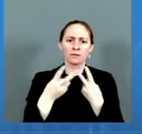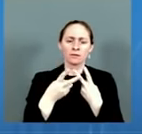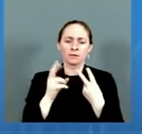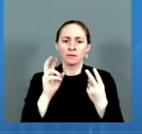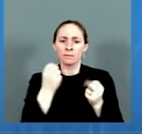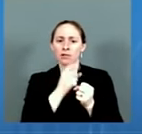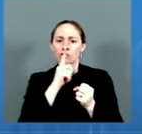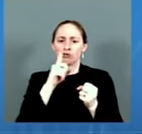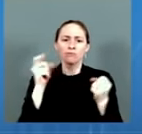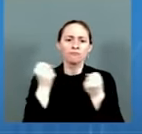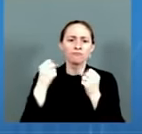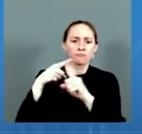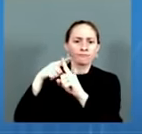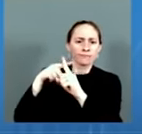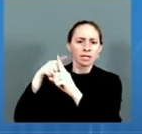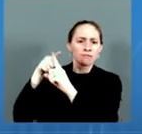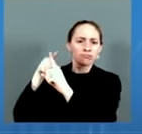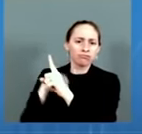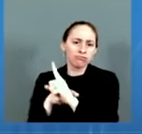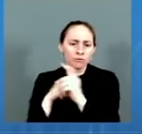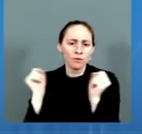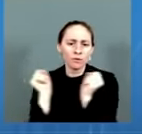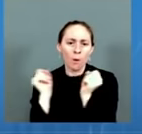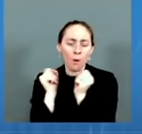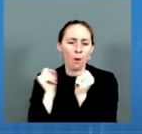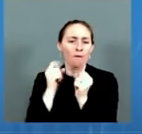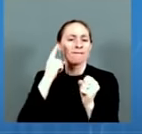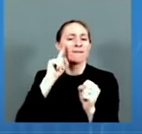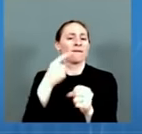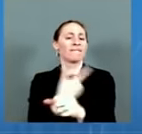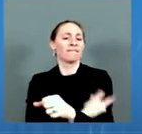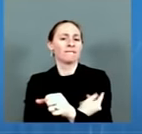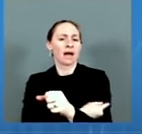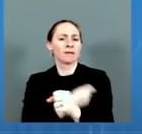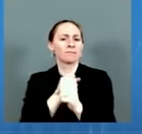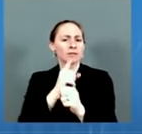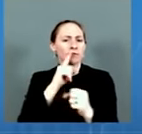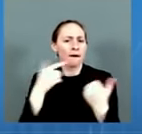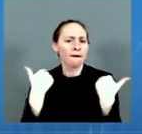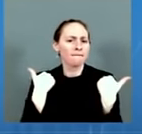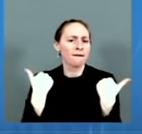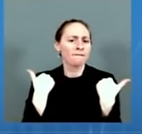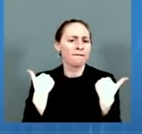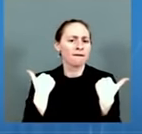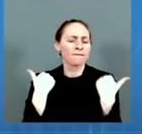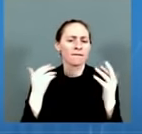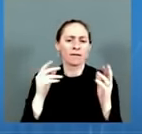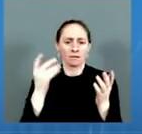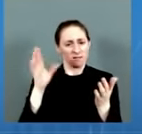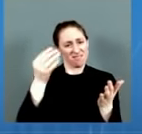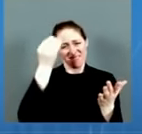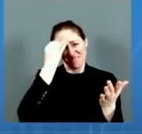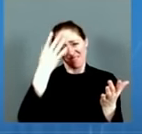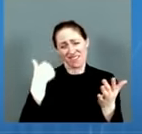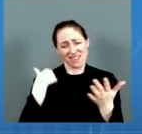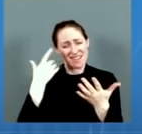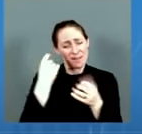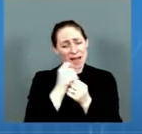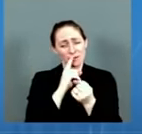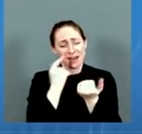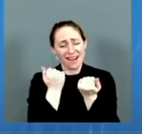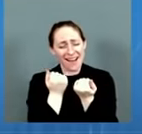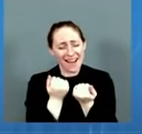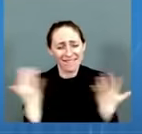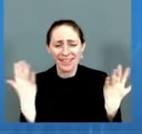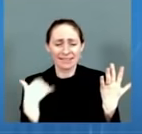campaigns to increase vaccine confidence. So we'll continue to do all we can to support getting vaccines to countries.